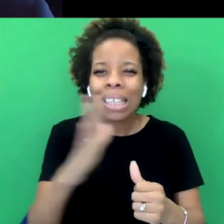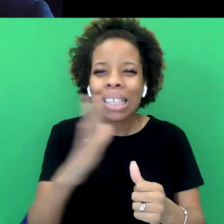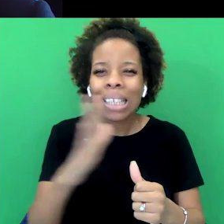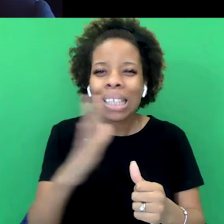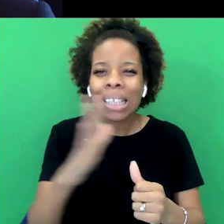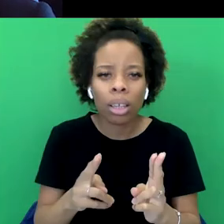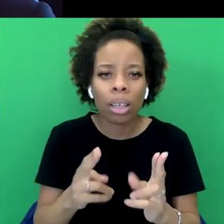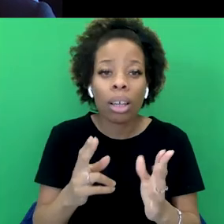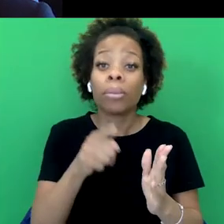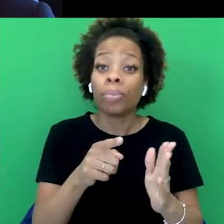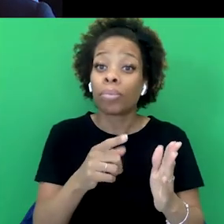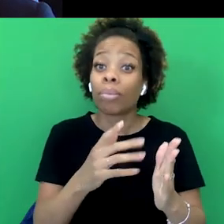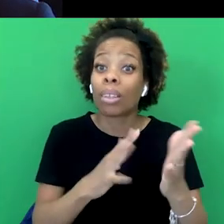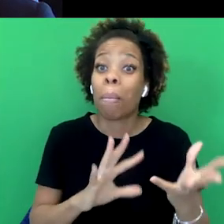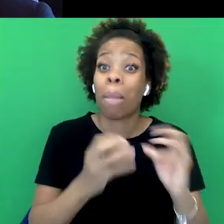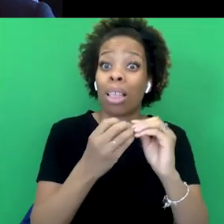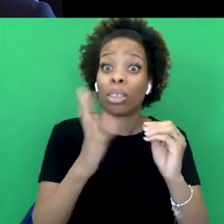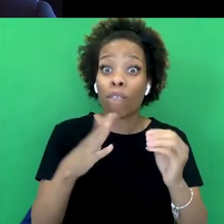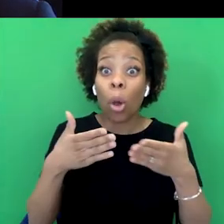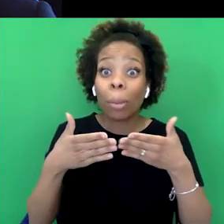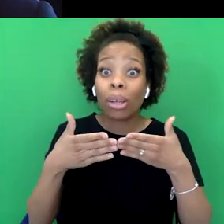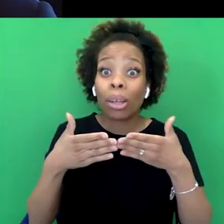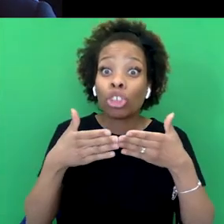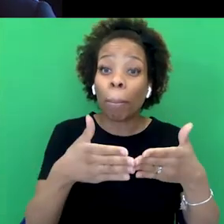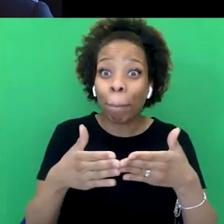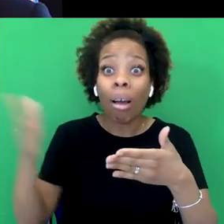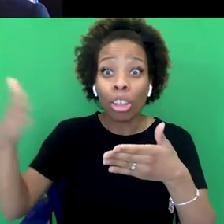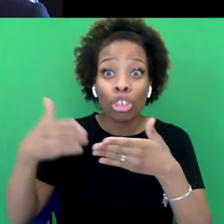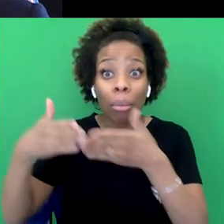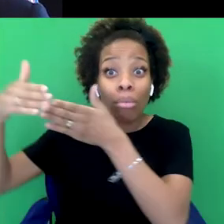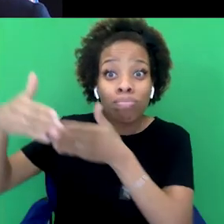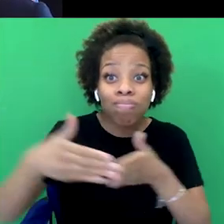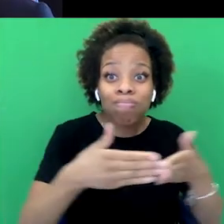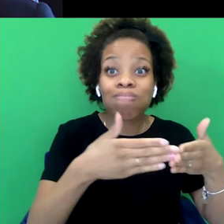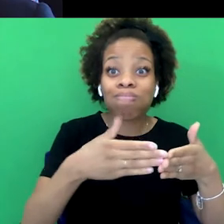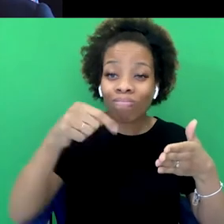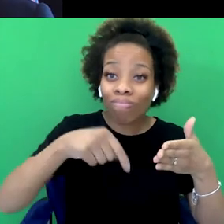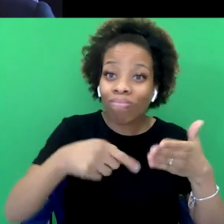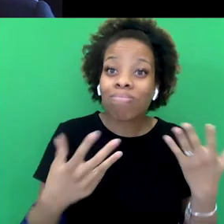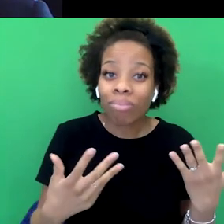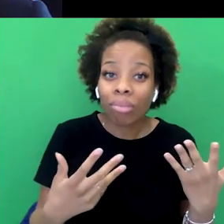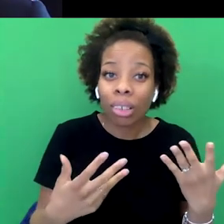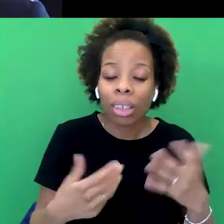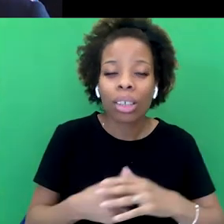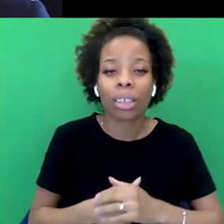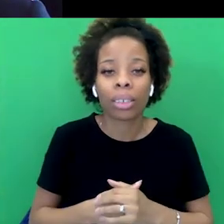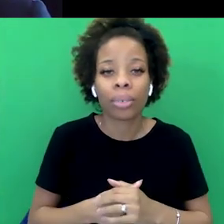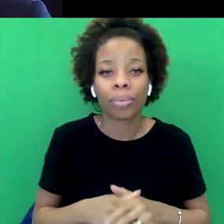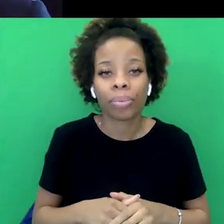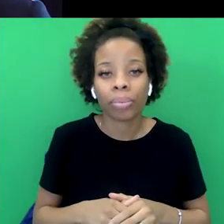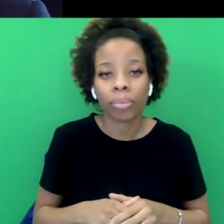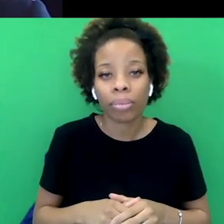was, and the current town had to be rebuilt, yeah. So it was everywhere. But when people start saying, you know, we